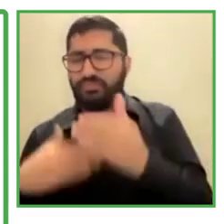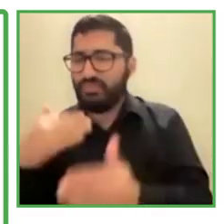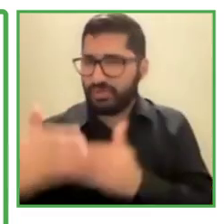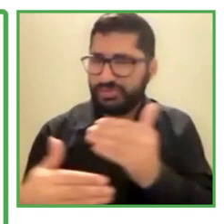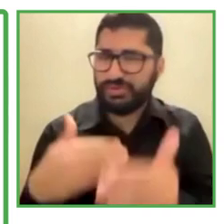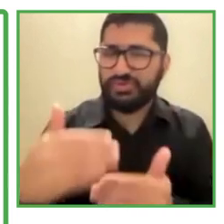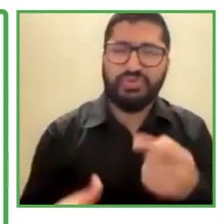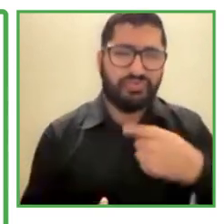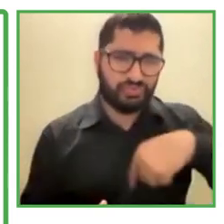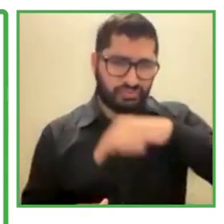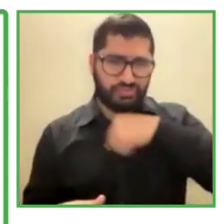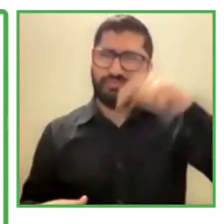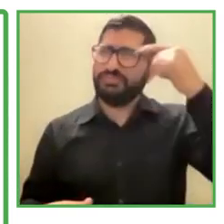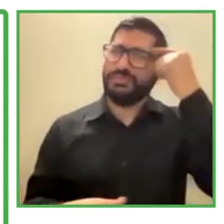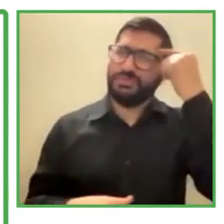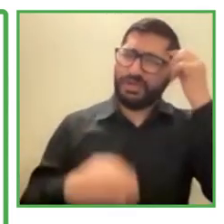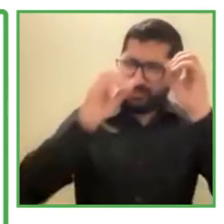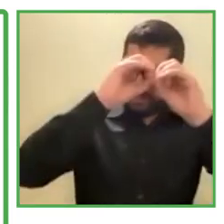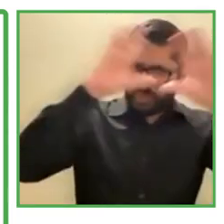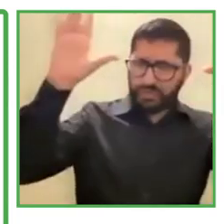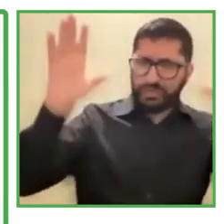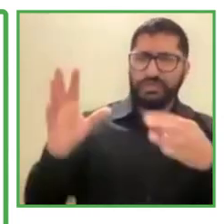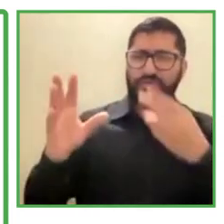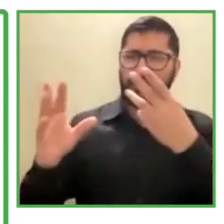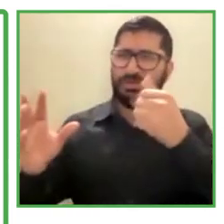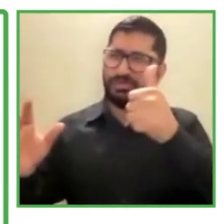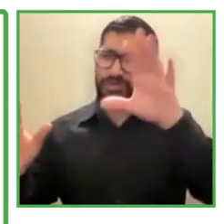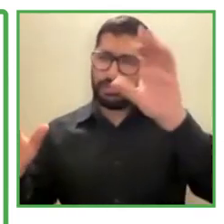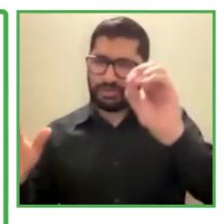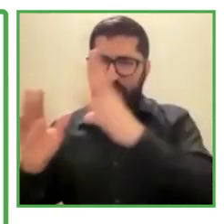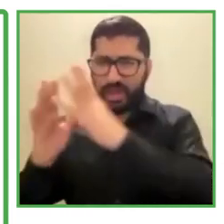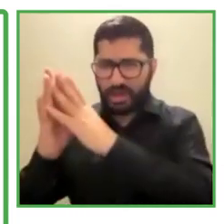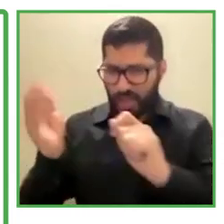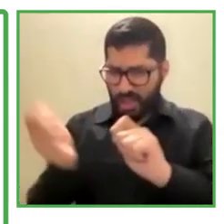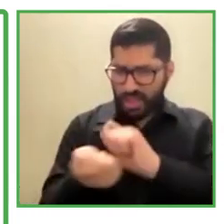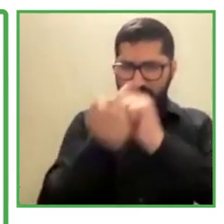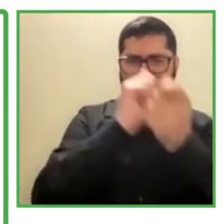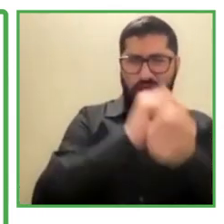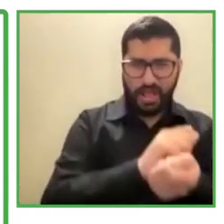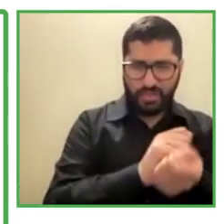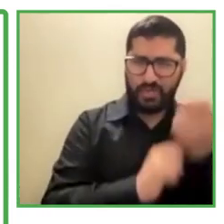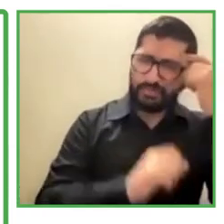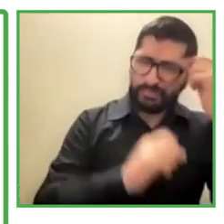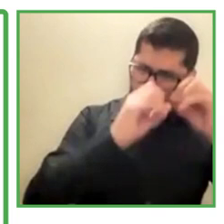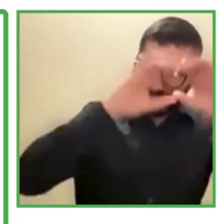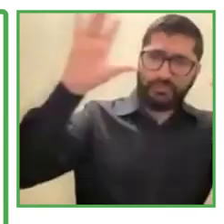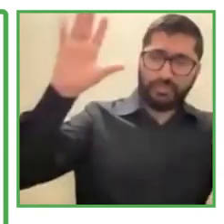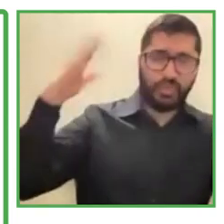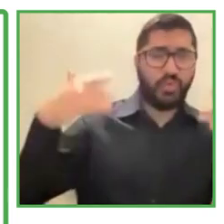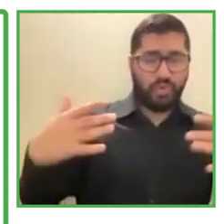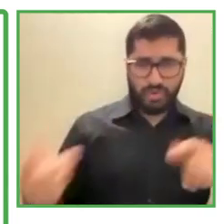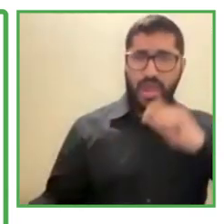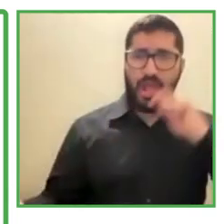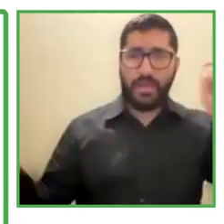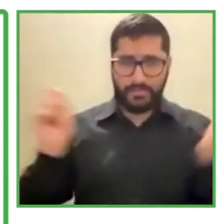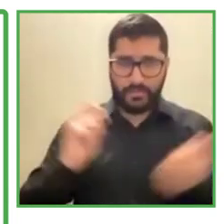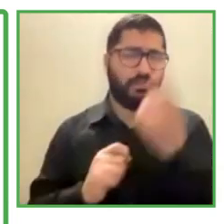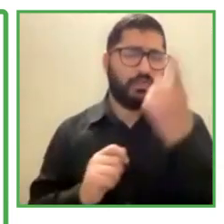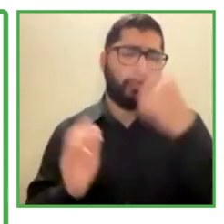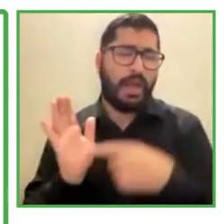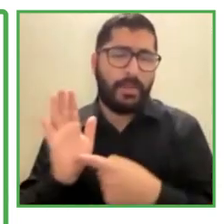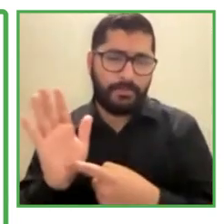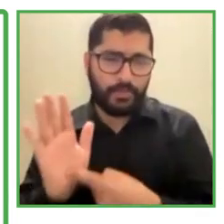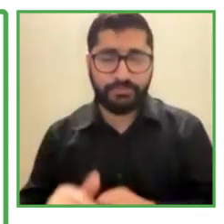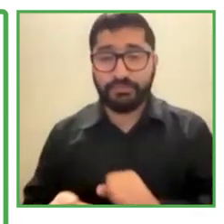great examples in multinationals after COVID, such as with Mars. We actually created a special online program for